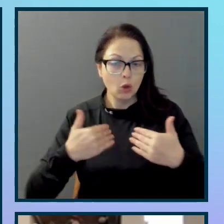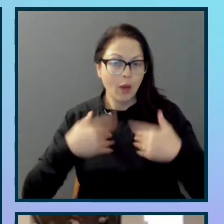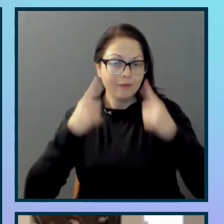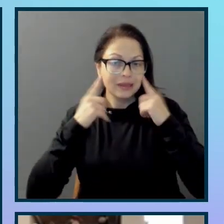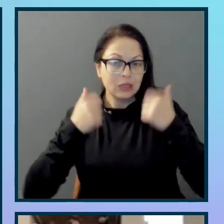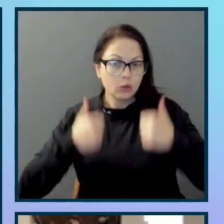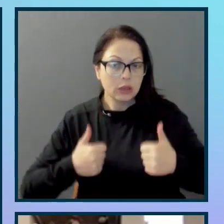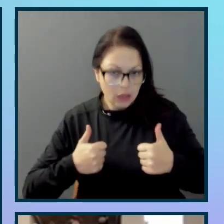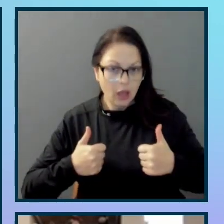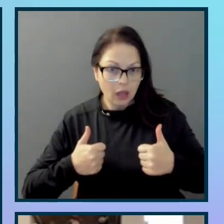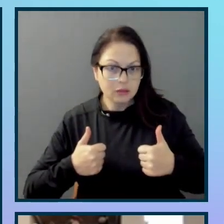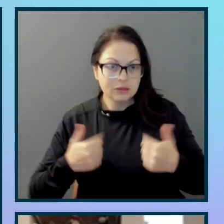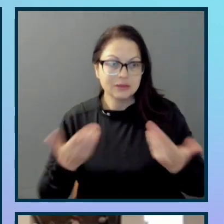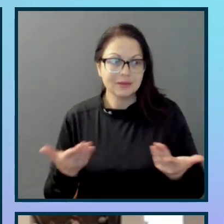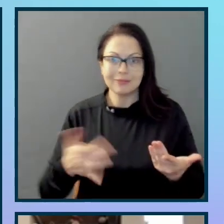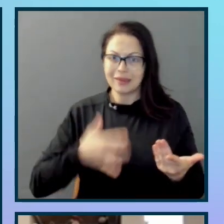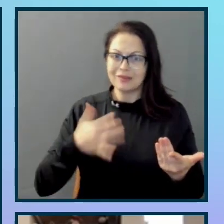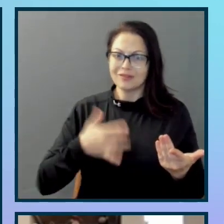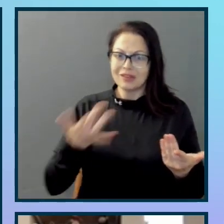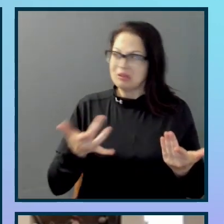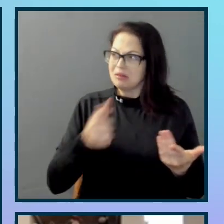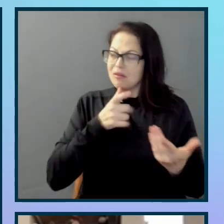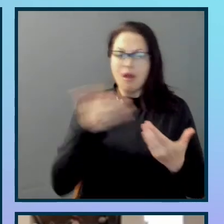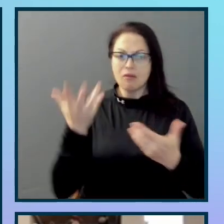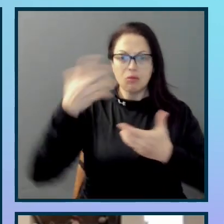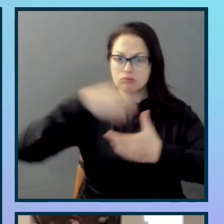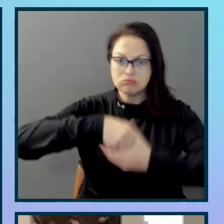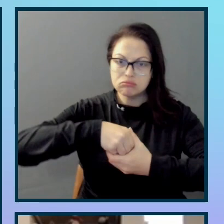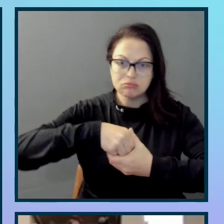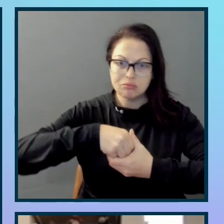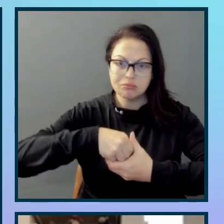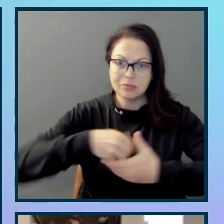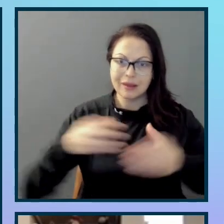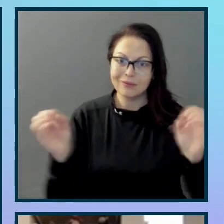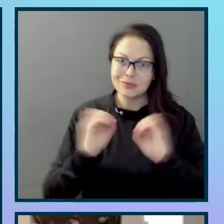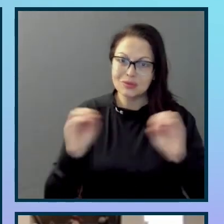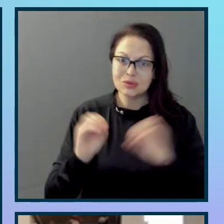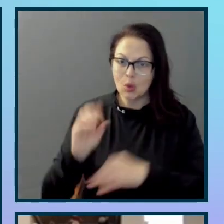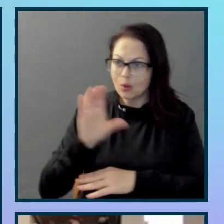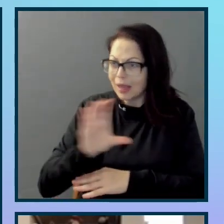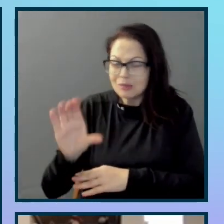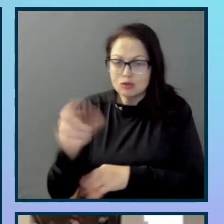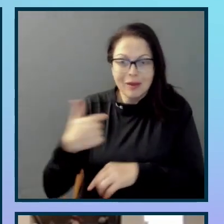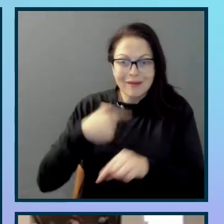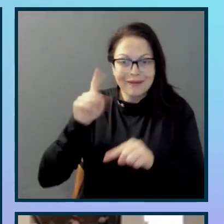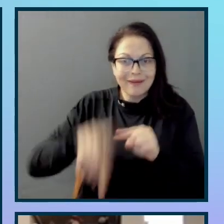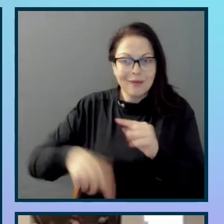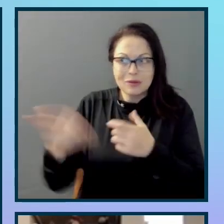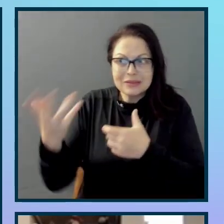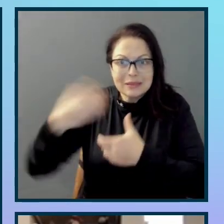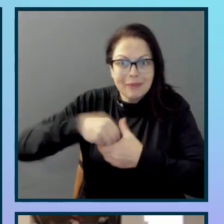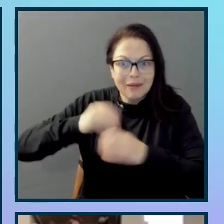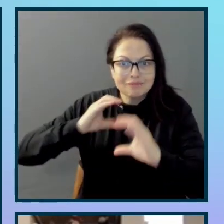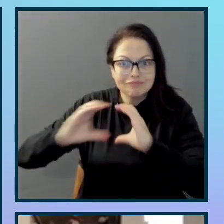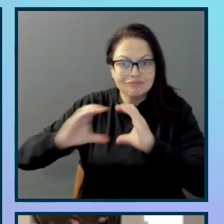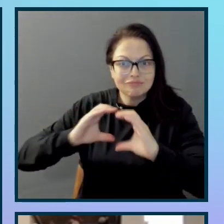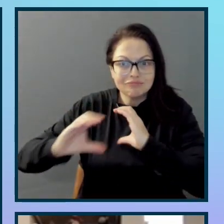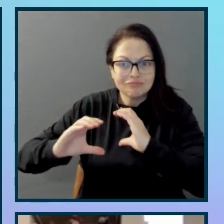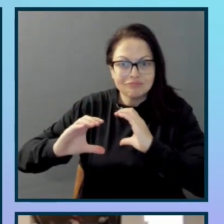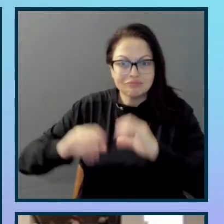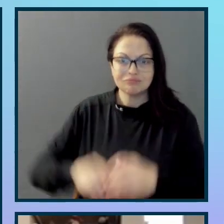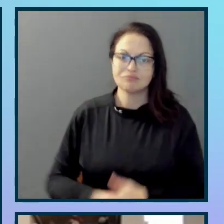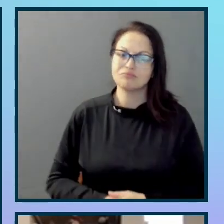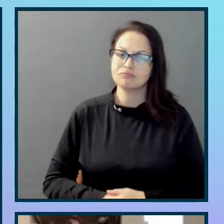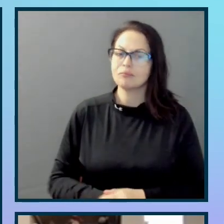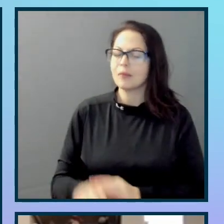They will forever be excluded. Without captioning, there is no way for them to ever take part in the conversation. The media